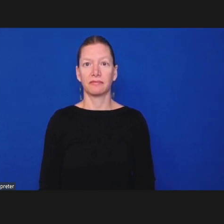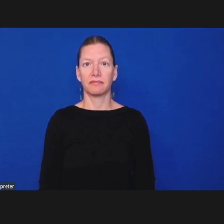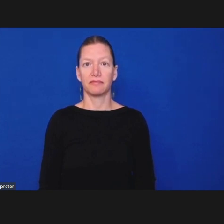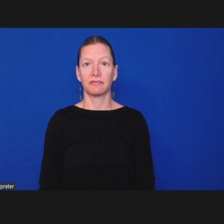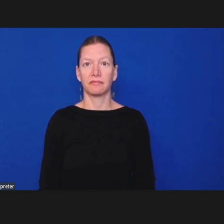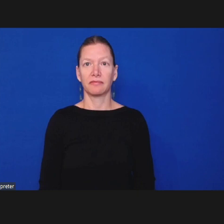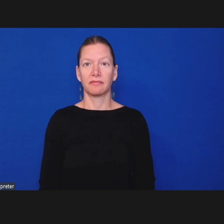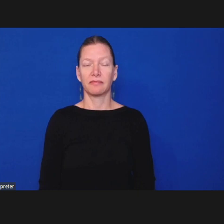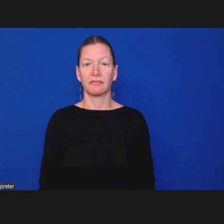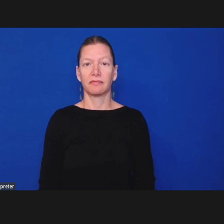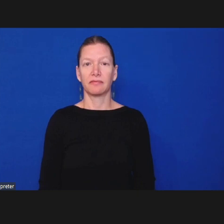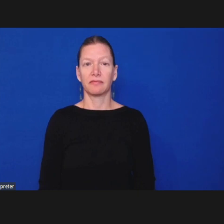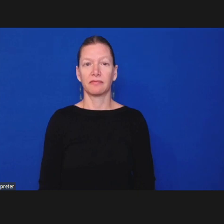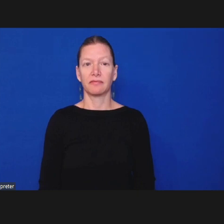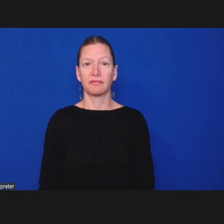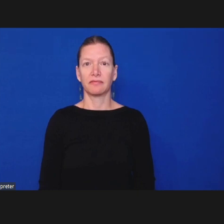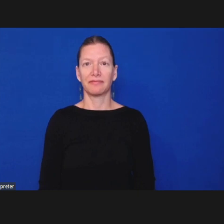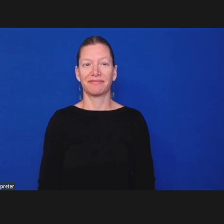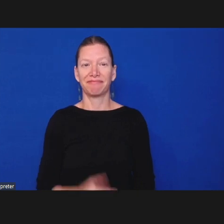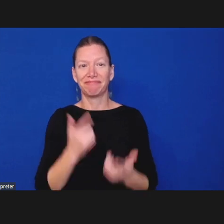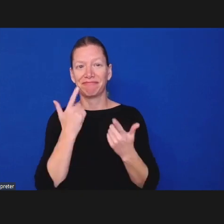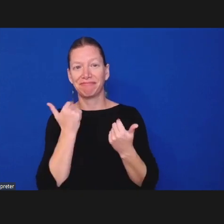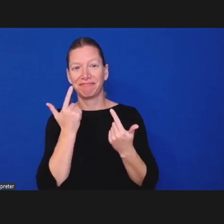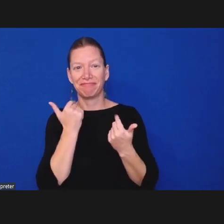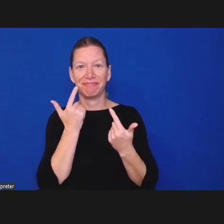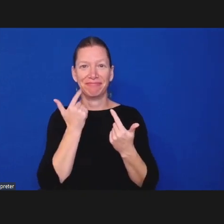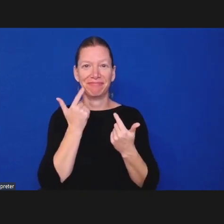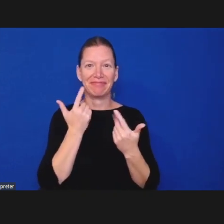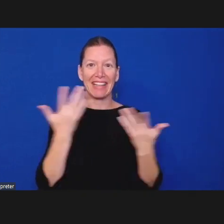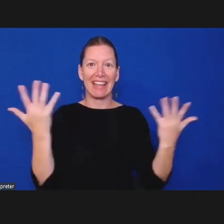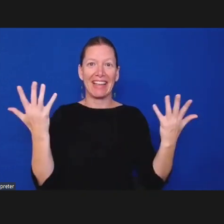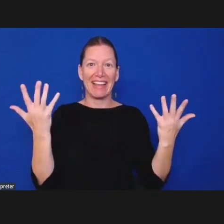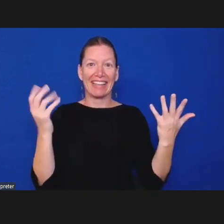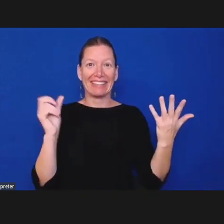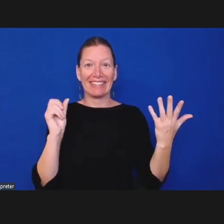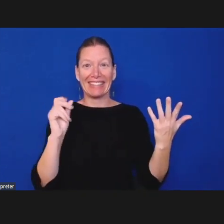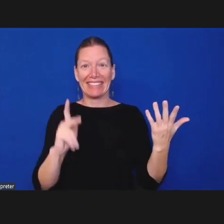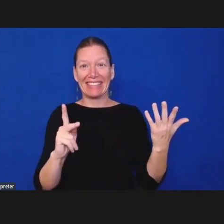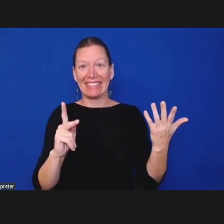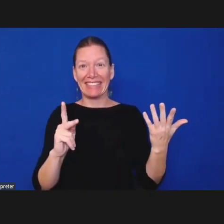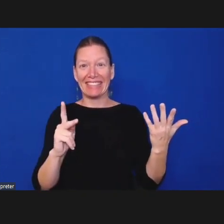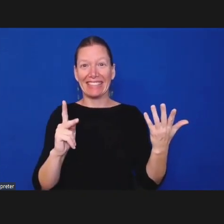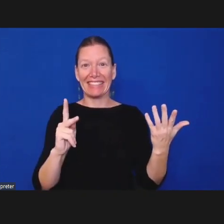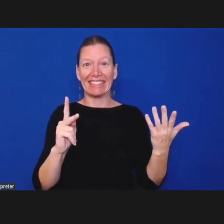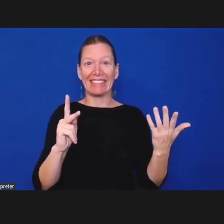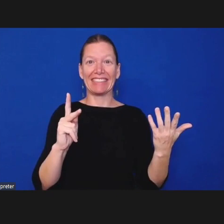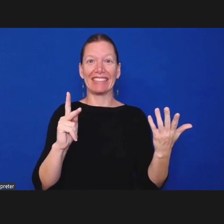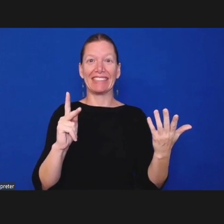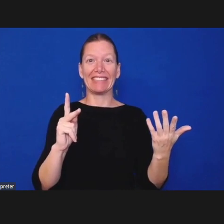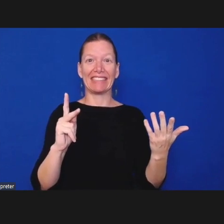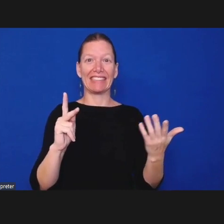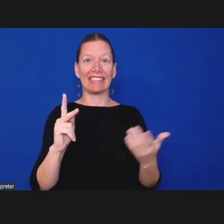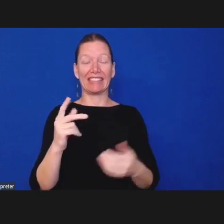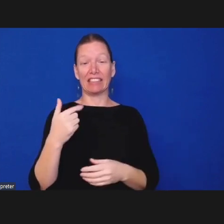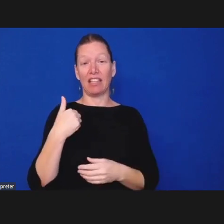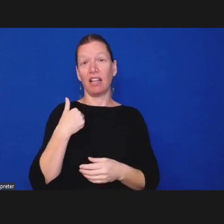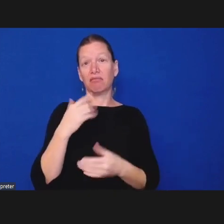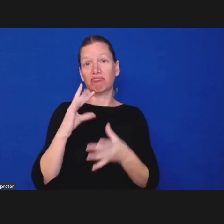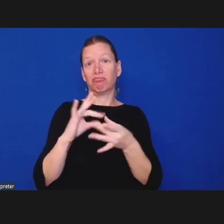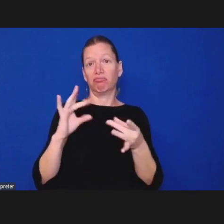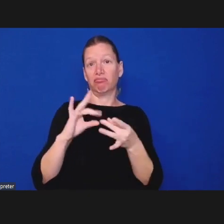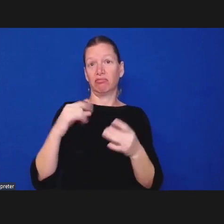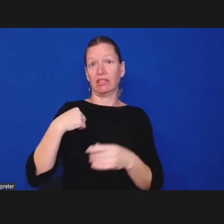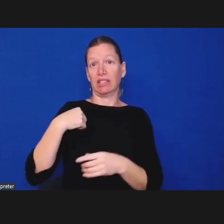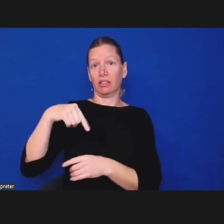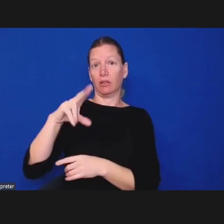okay well as i said the other day i'm i'm a quaker so you know my my weekly worship on sunday we sit there for an hour in silence mostly